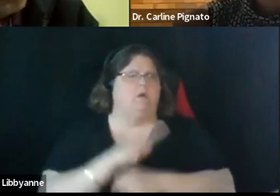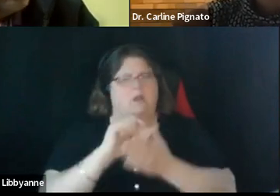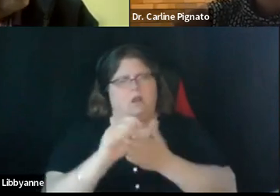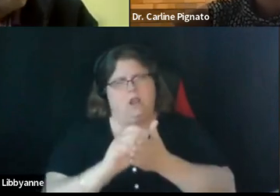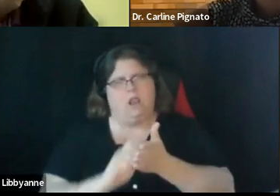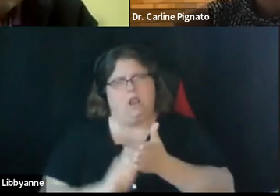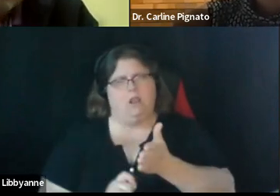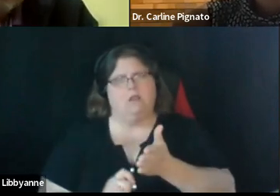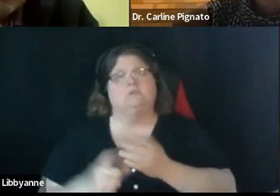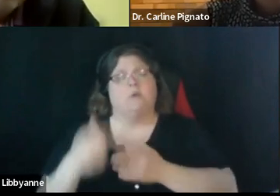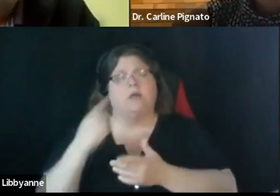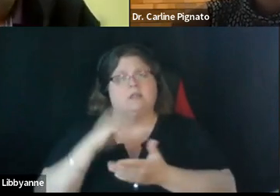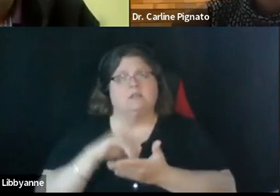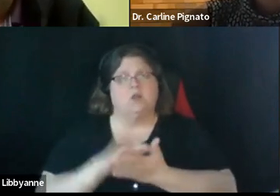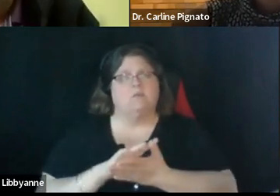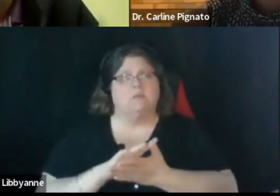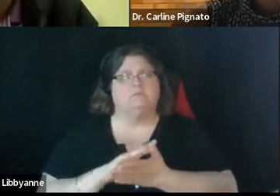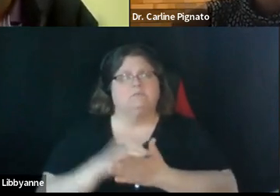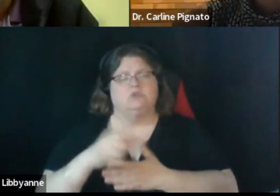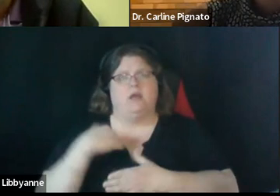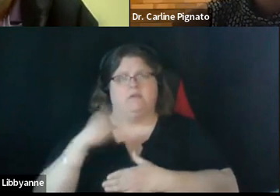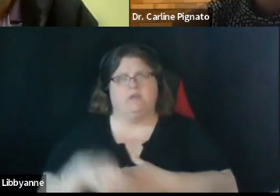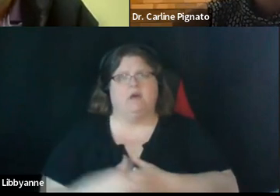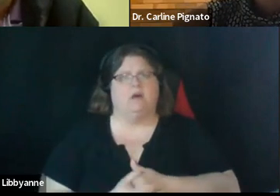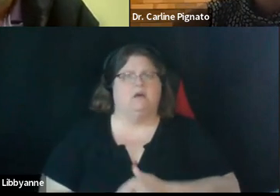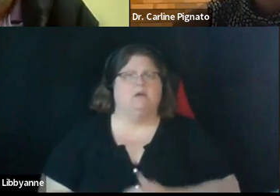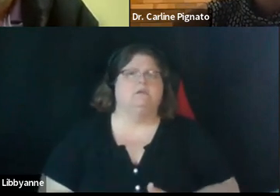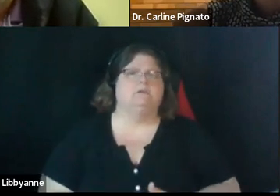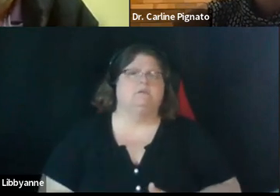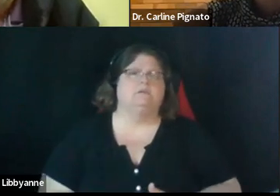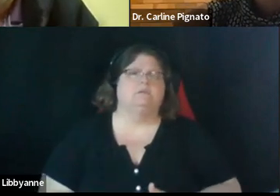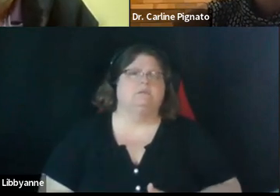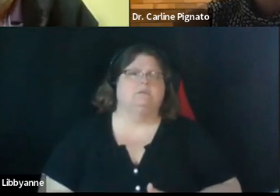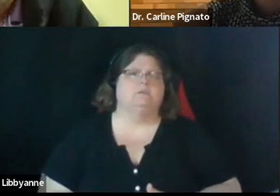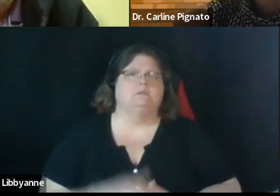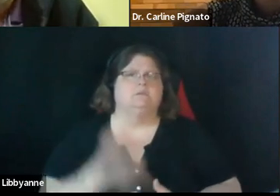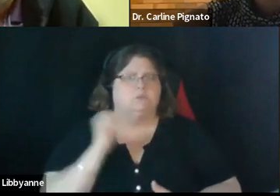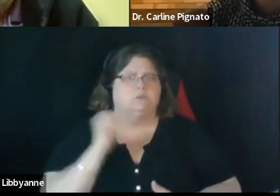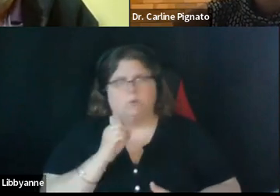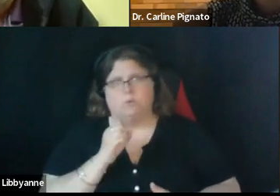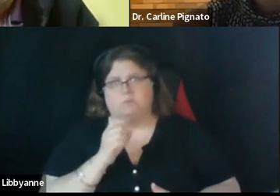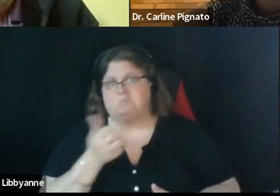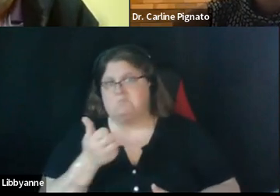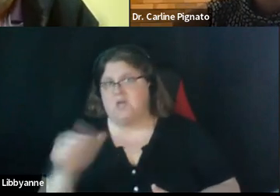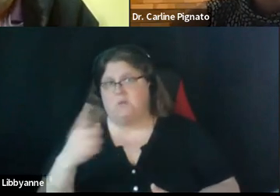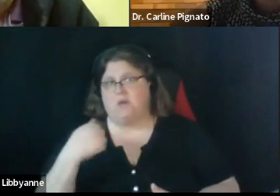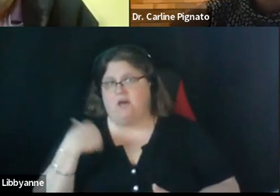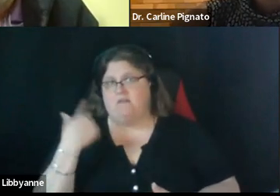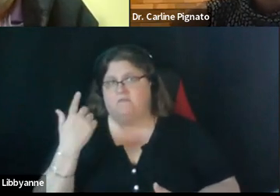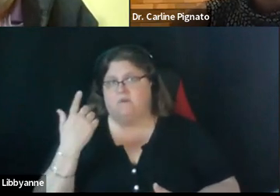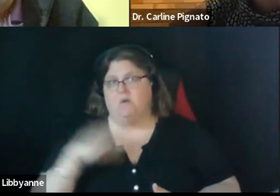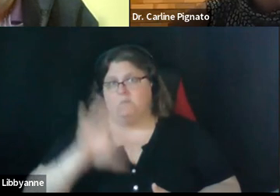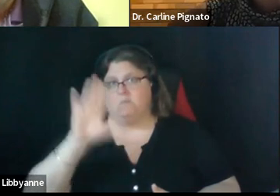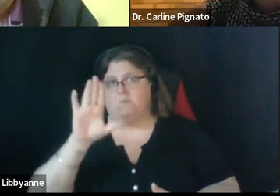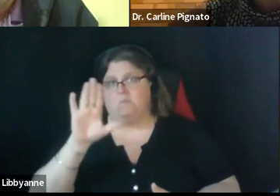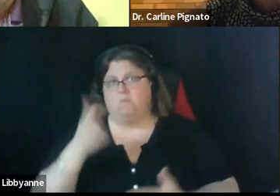that you put into it deserves that so will folks entertain can i i would entertain a motion to um